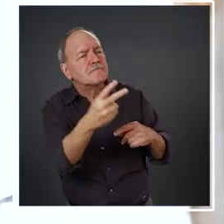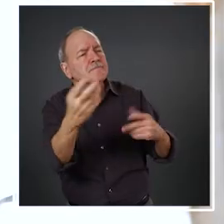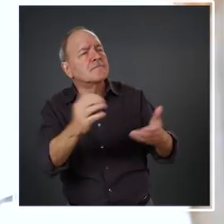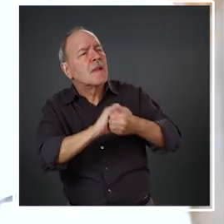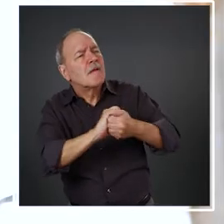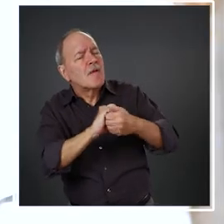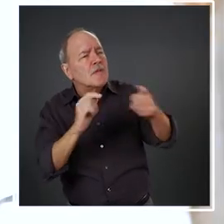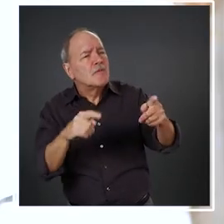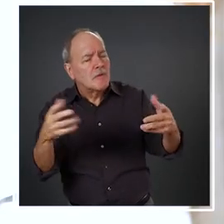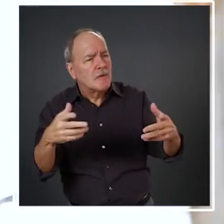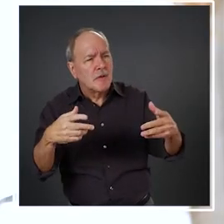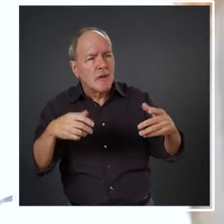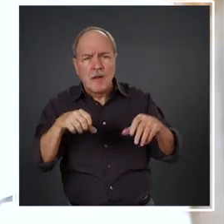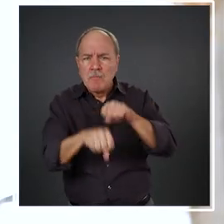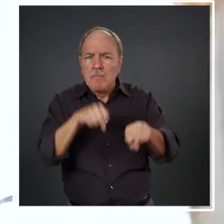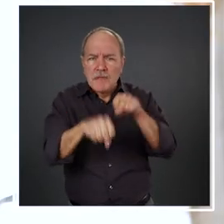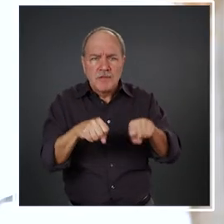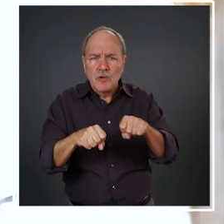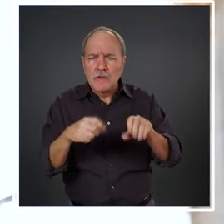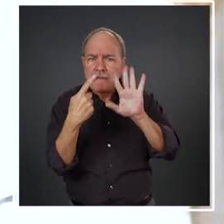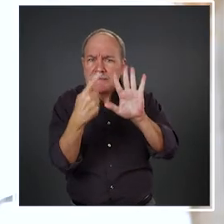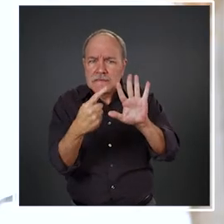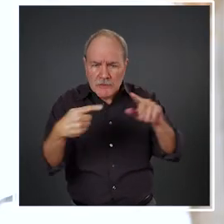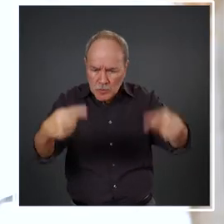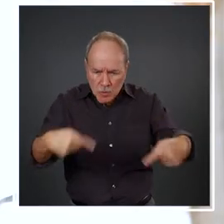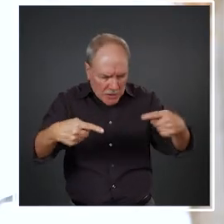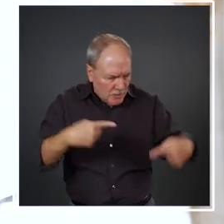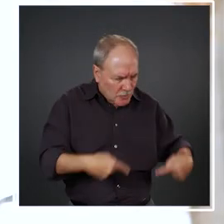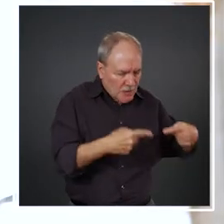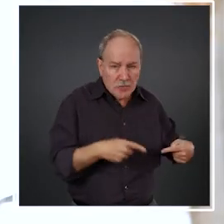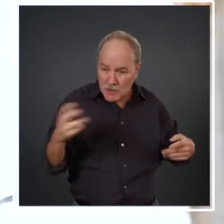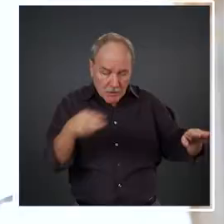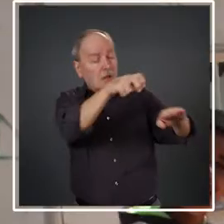They had a kind of bicycle with six wheels. We put him on and he managed to control it.